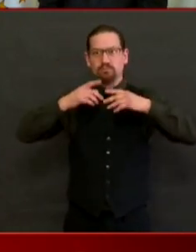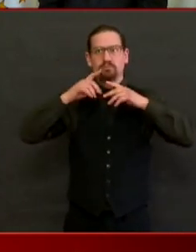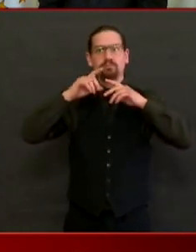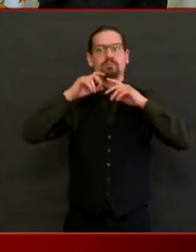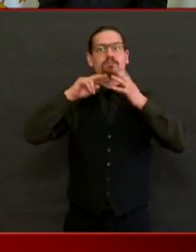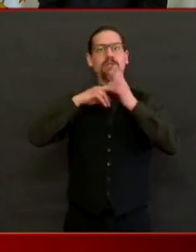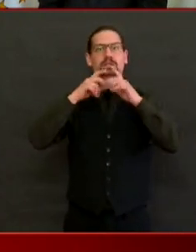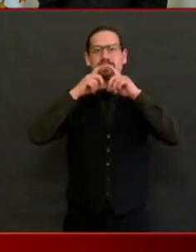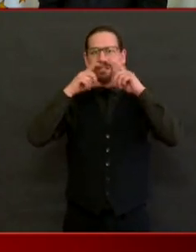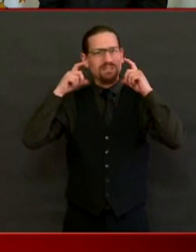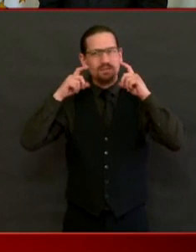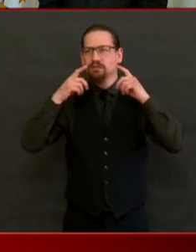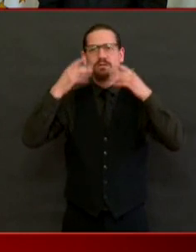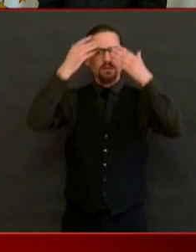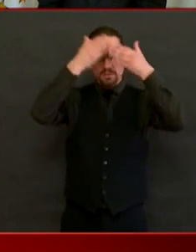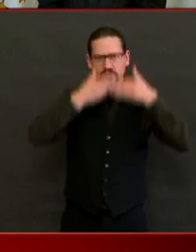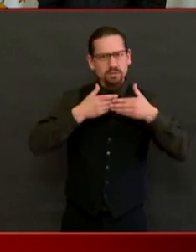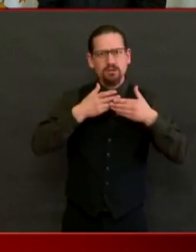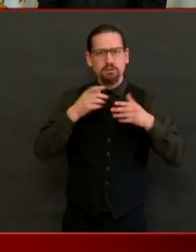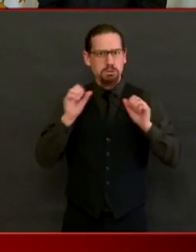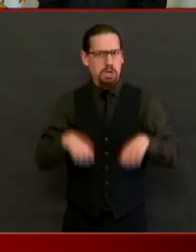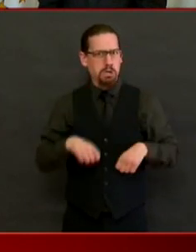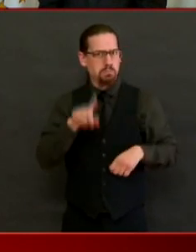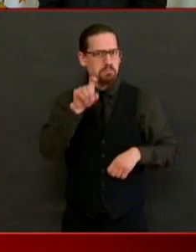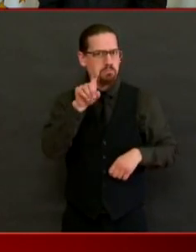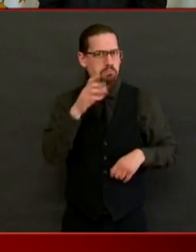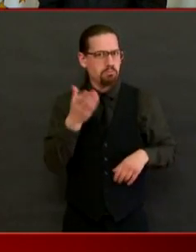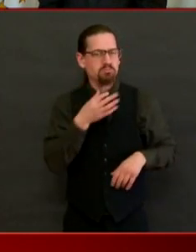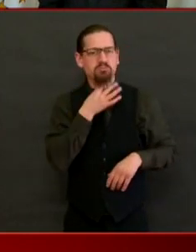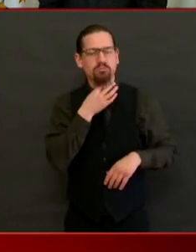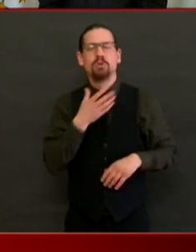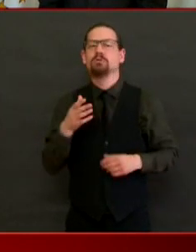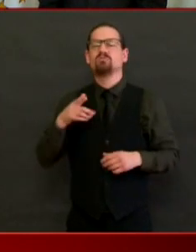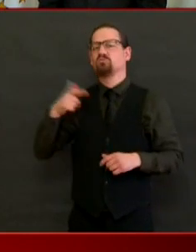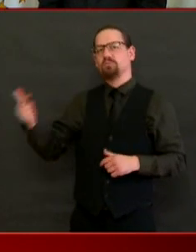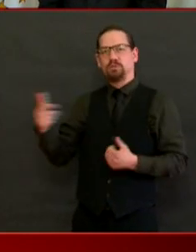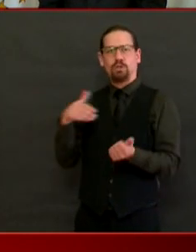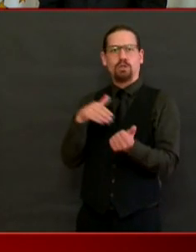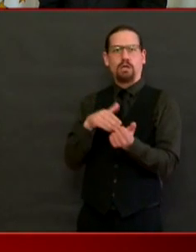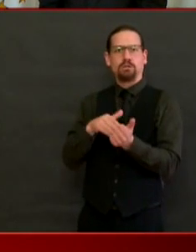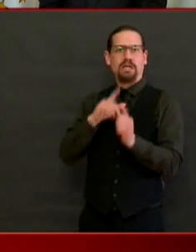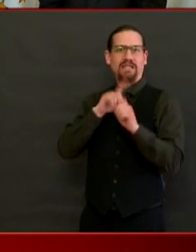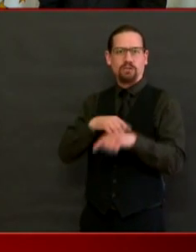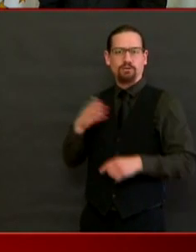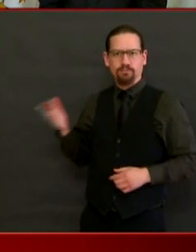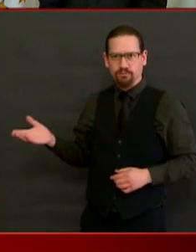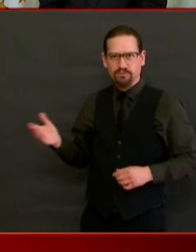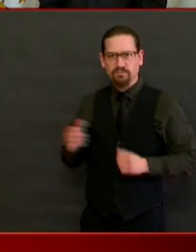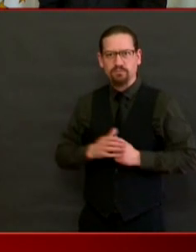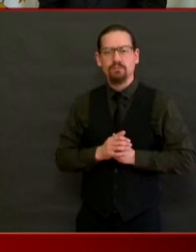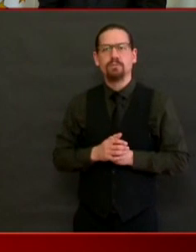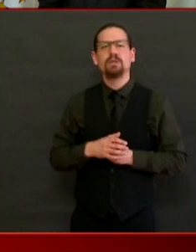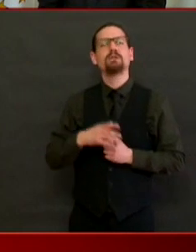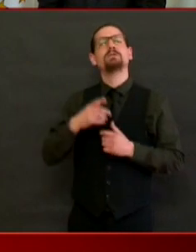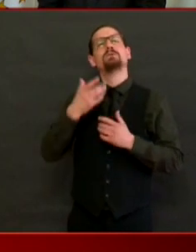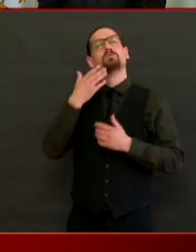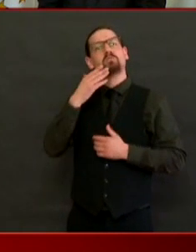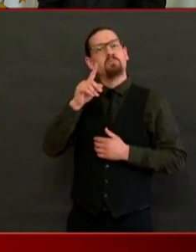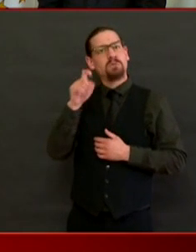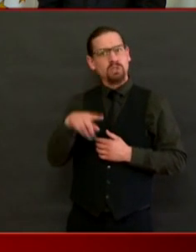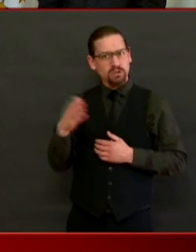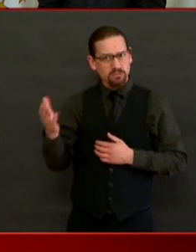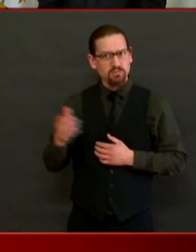a mask. It's an interesting question. When healthcare workers are using it in certain